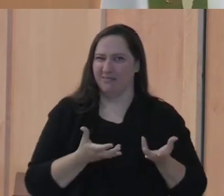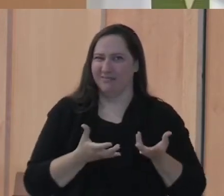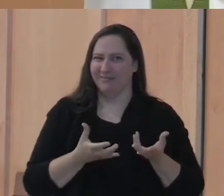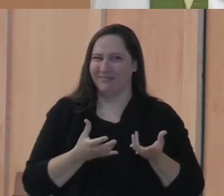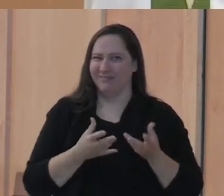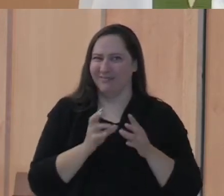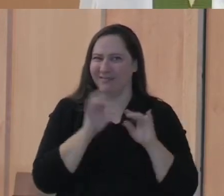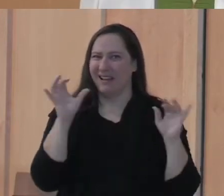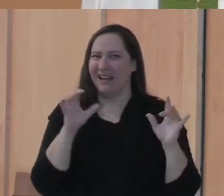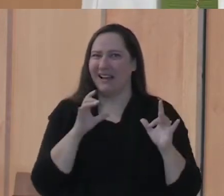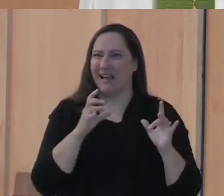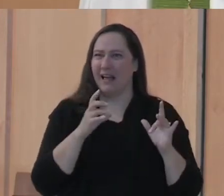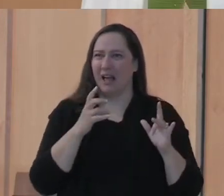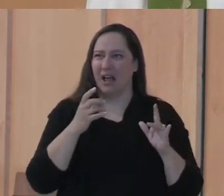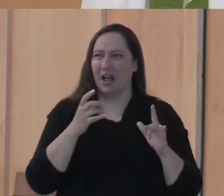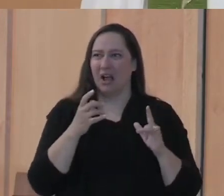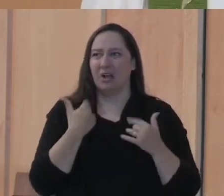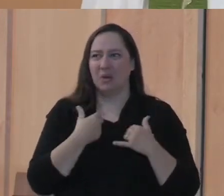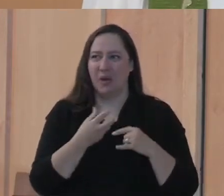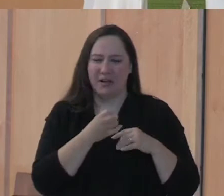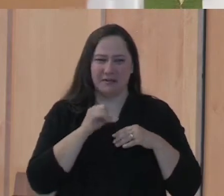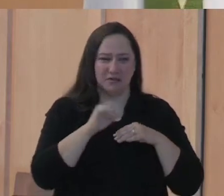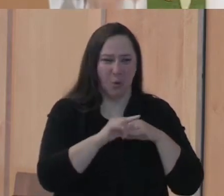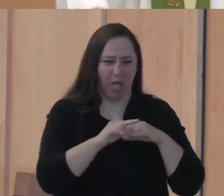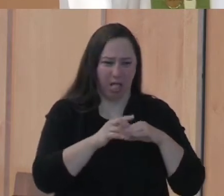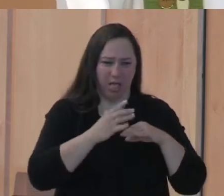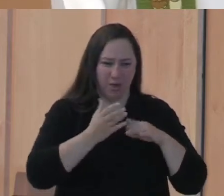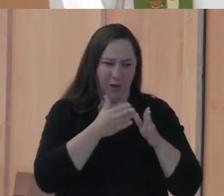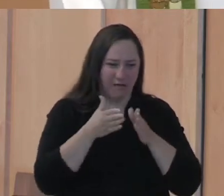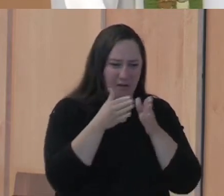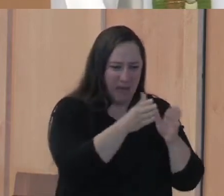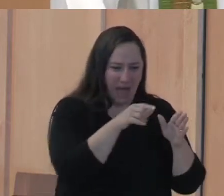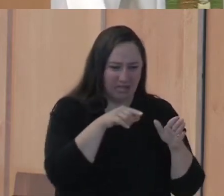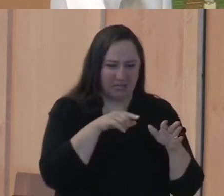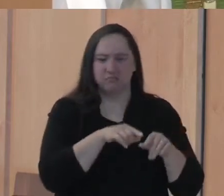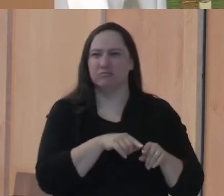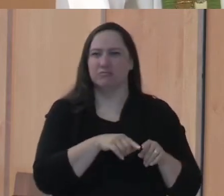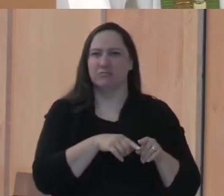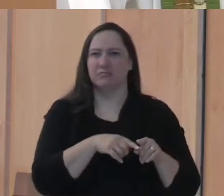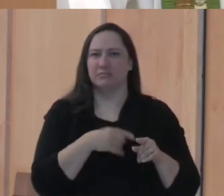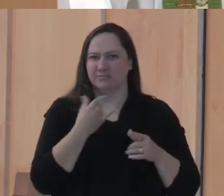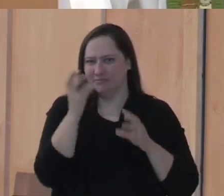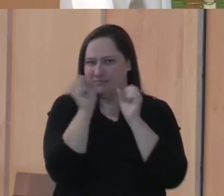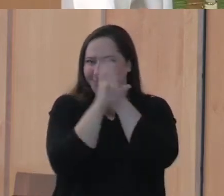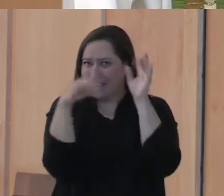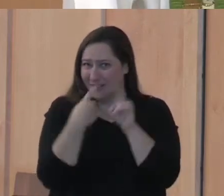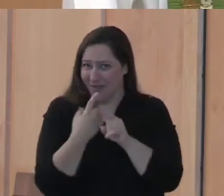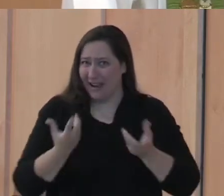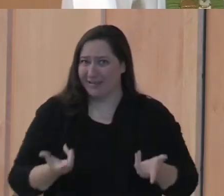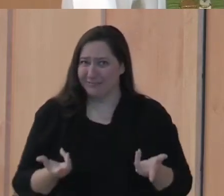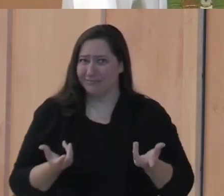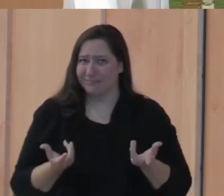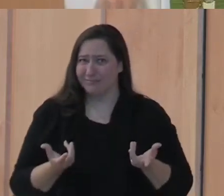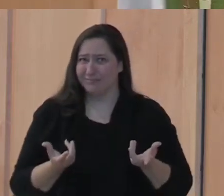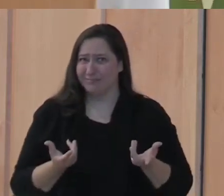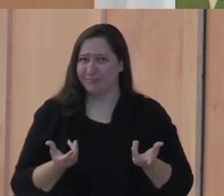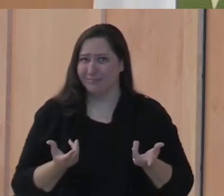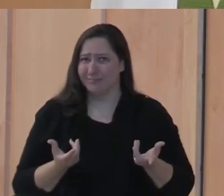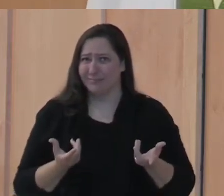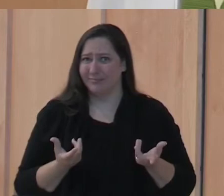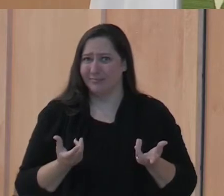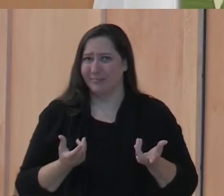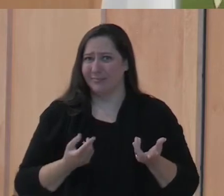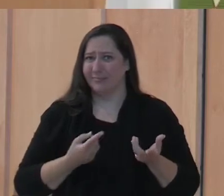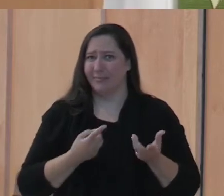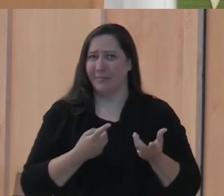Again, you've got the cutaway, you've got the underground soil, above ground soil. You can imagine that, right? Rather than someone